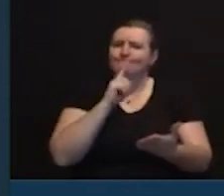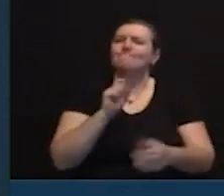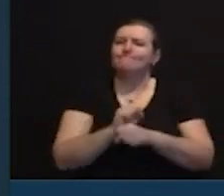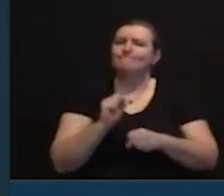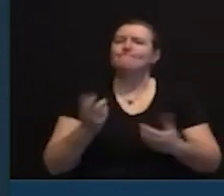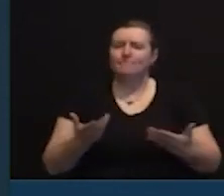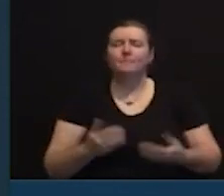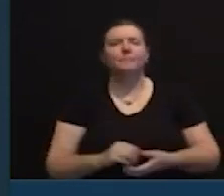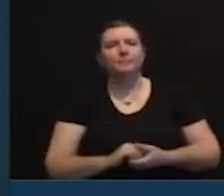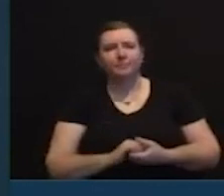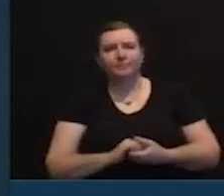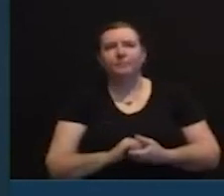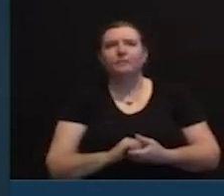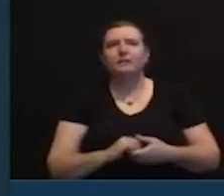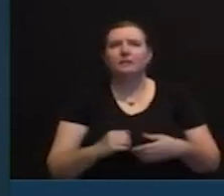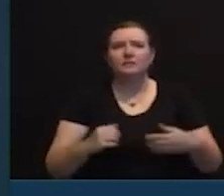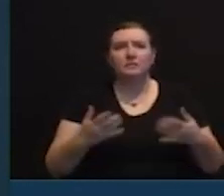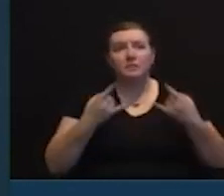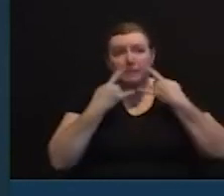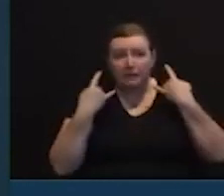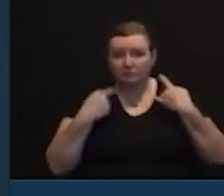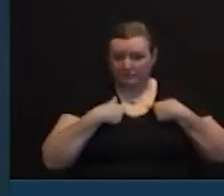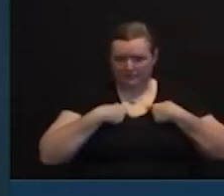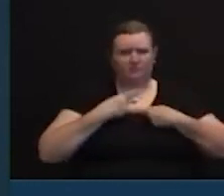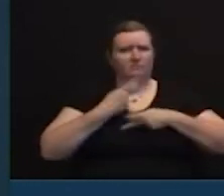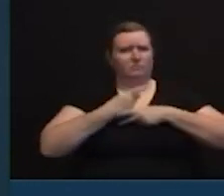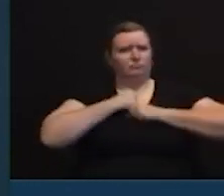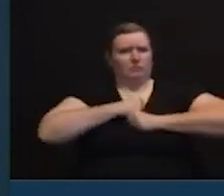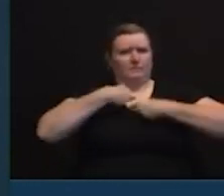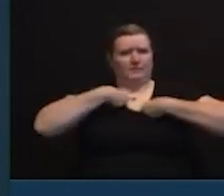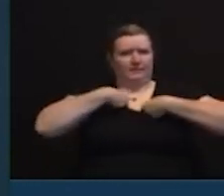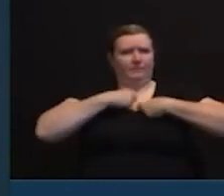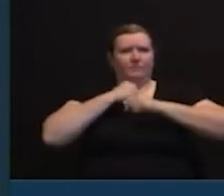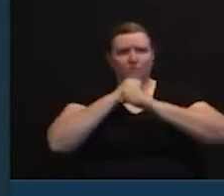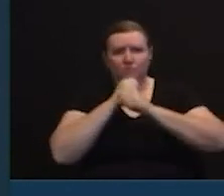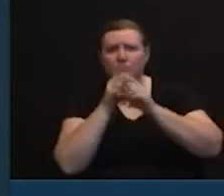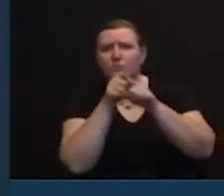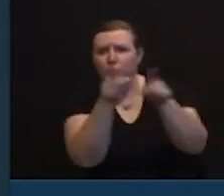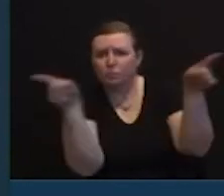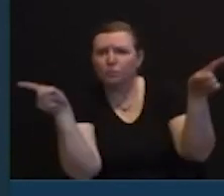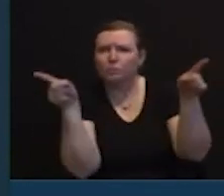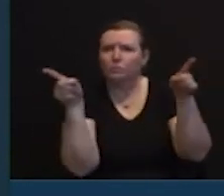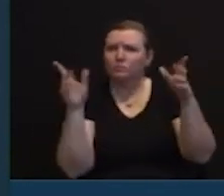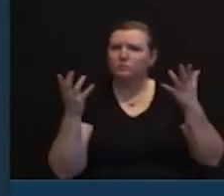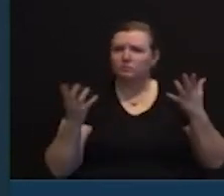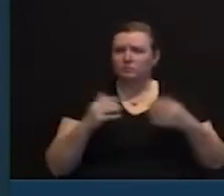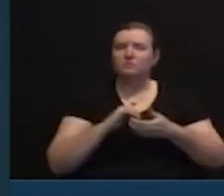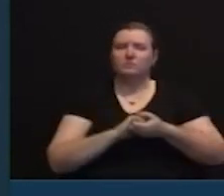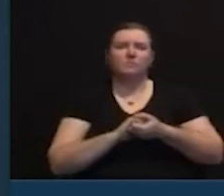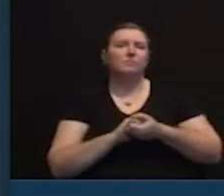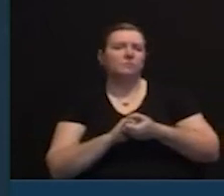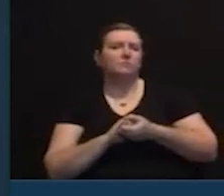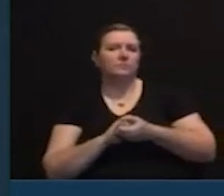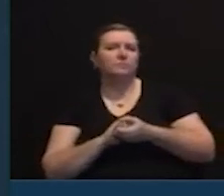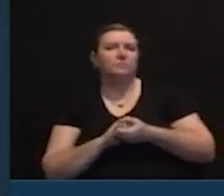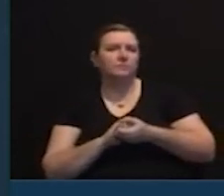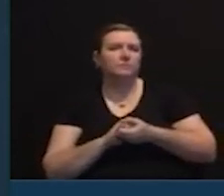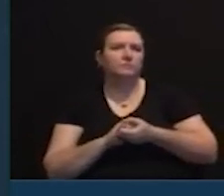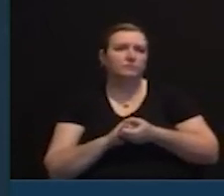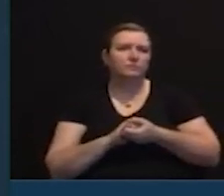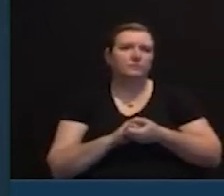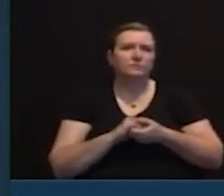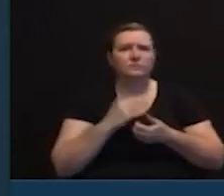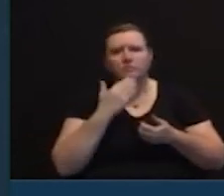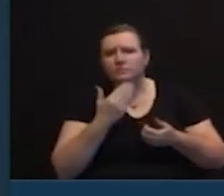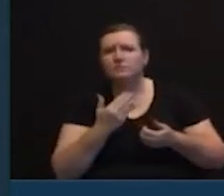no reason whatsoever for us to stop wearing our masks. And yes, it also means that with Thanksgiving only